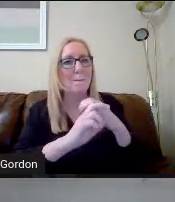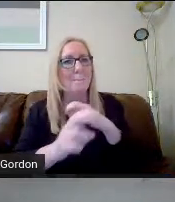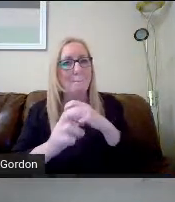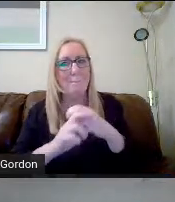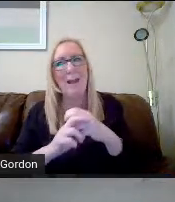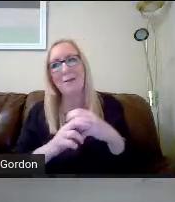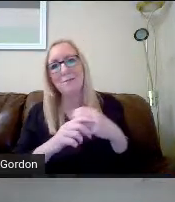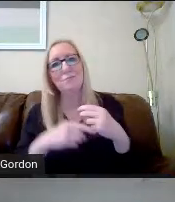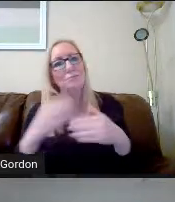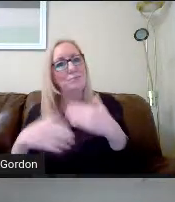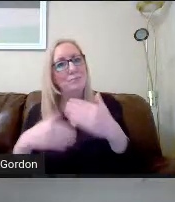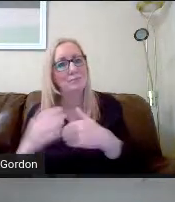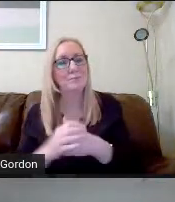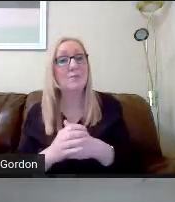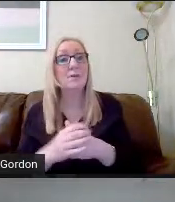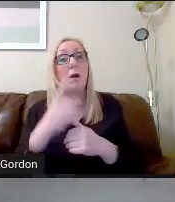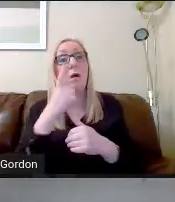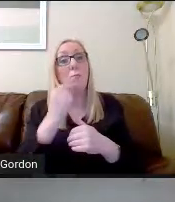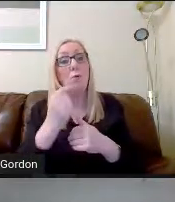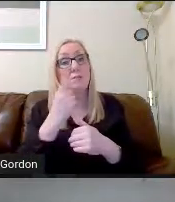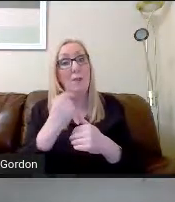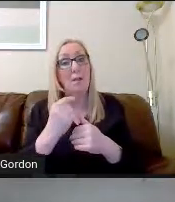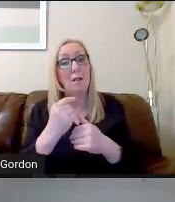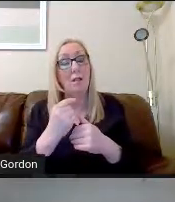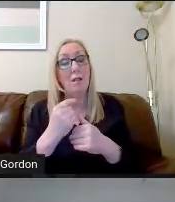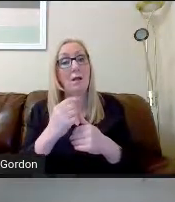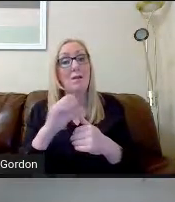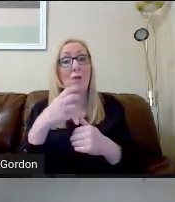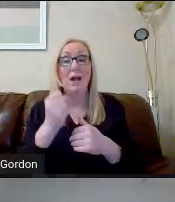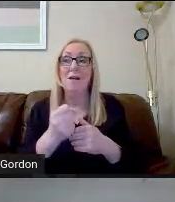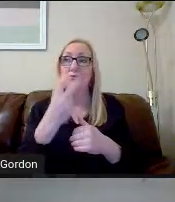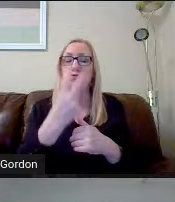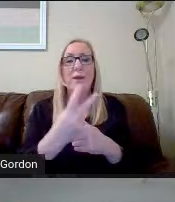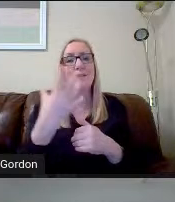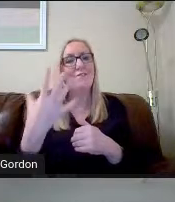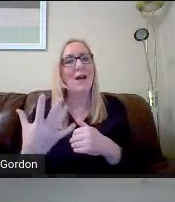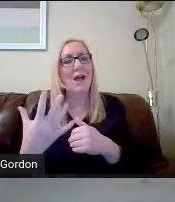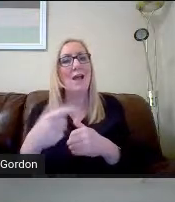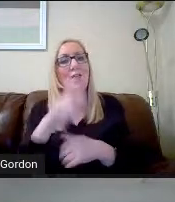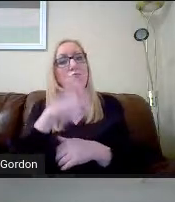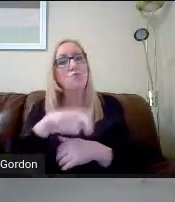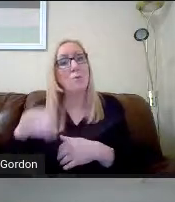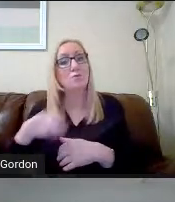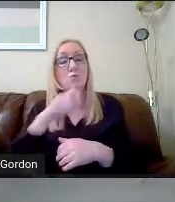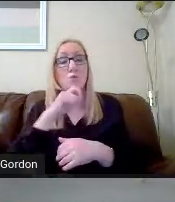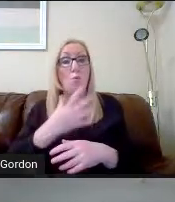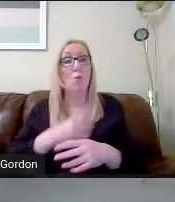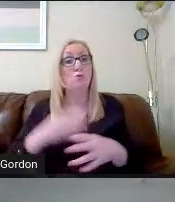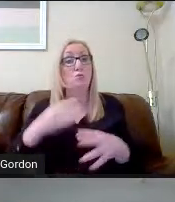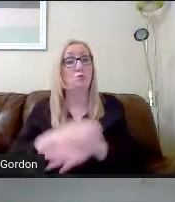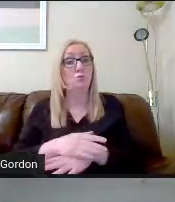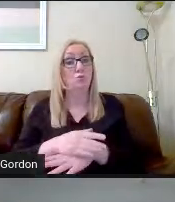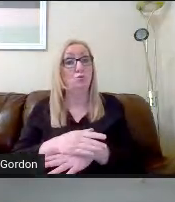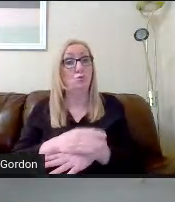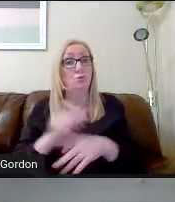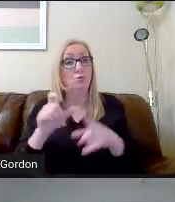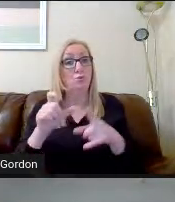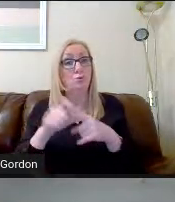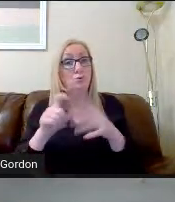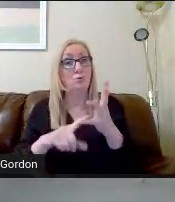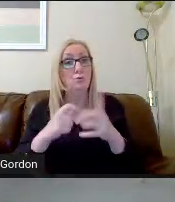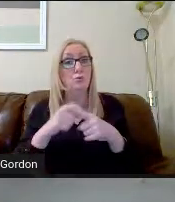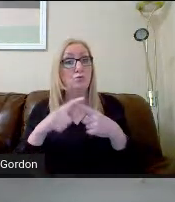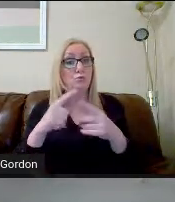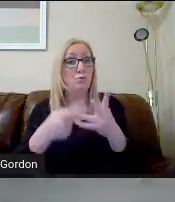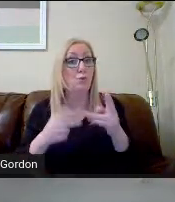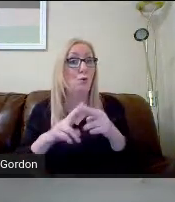There's a possibility that if we have 25 pupils who would like to do Duke of Edinburgh, then Mr Richardson